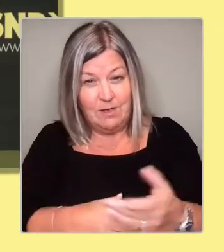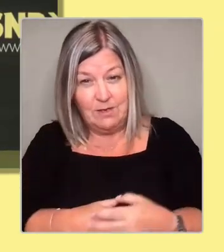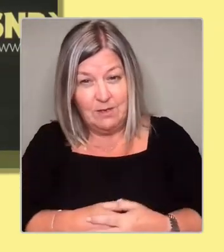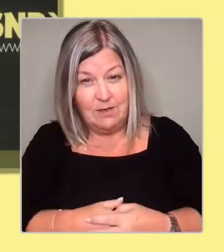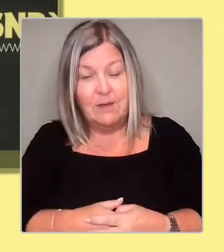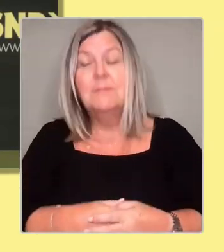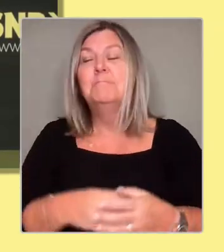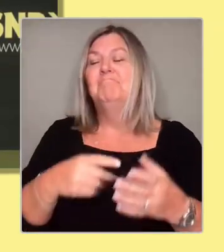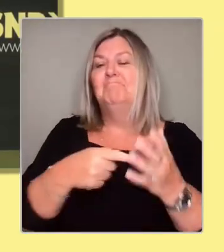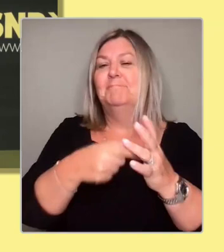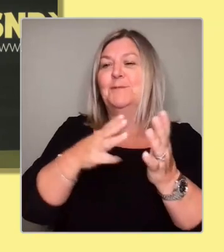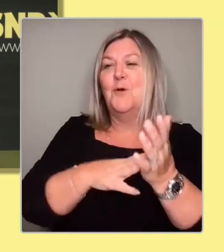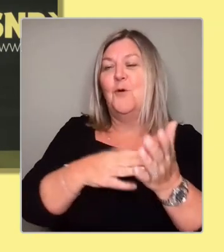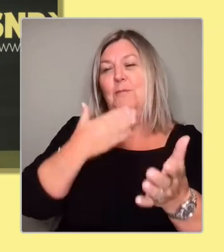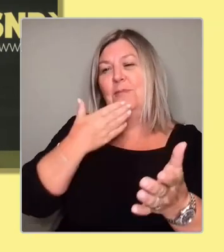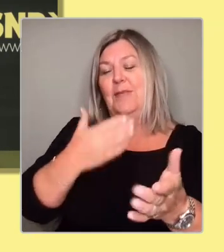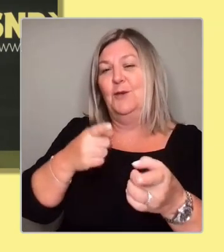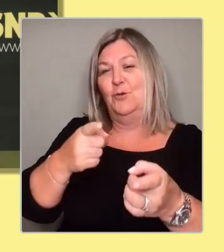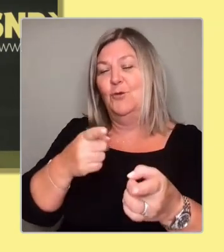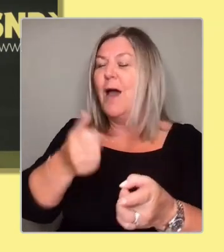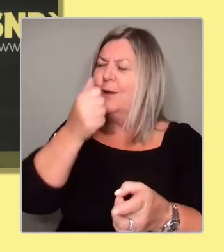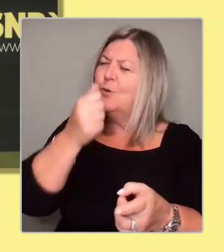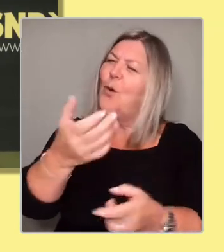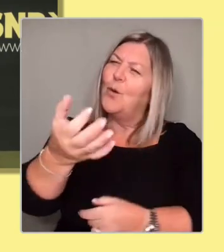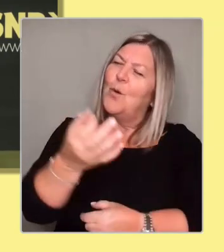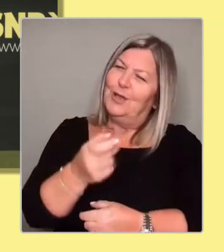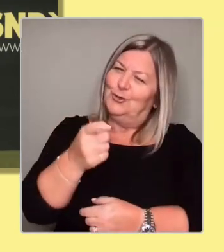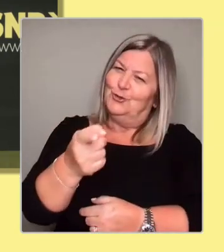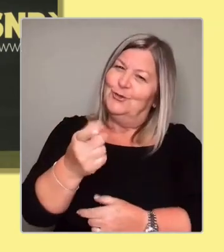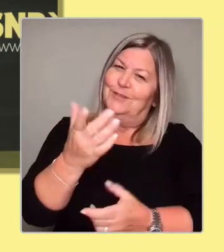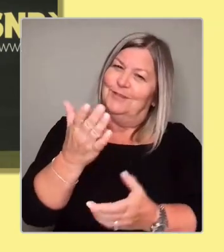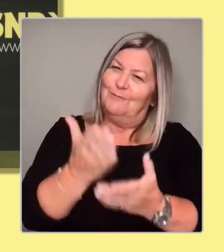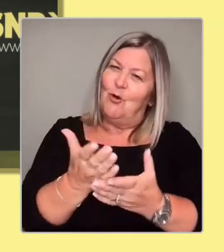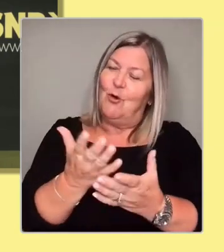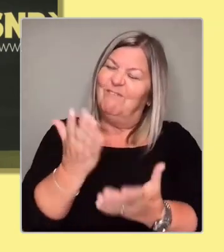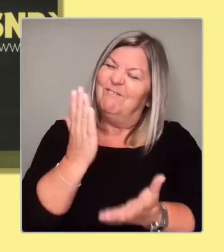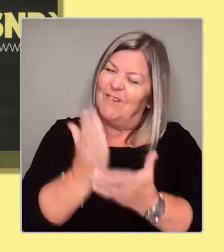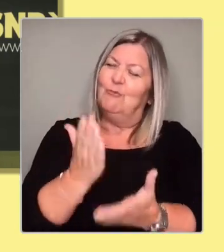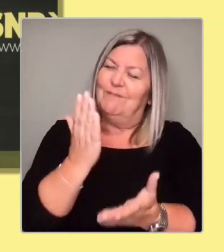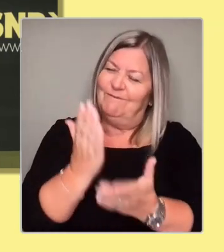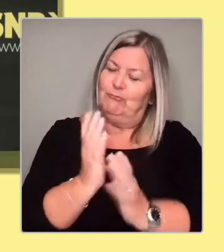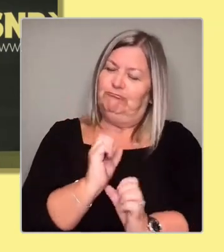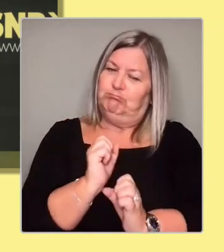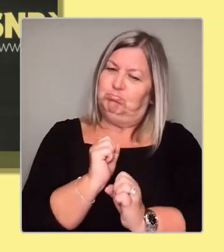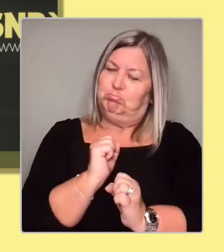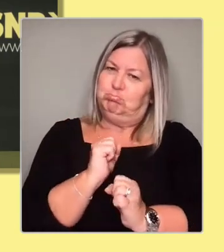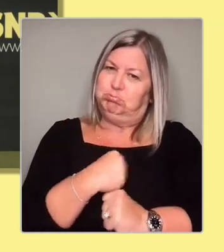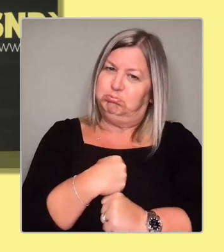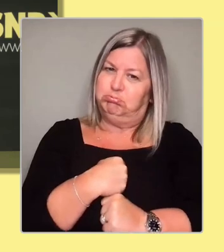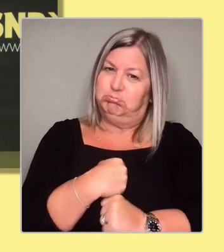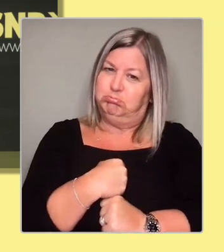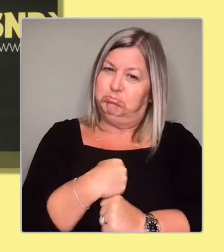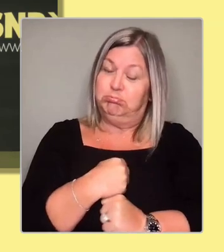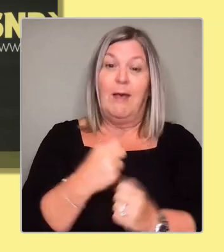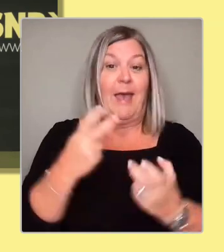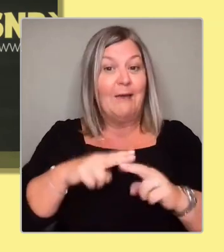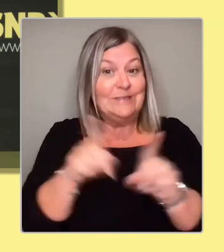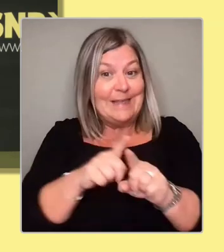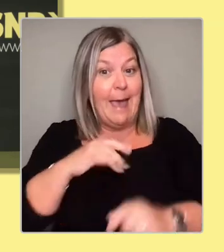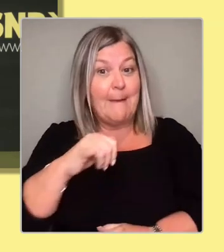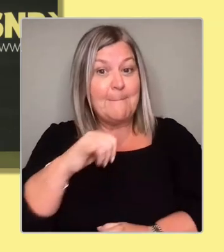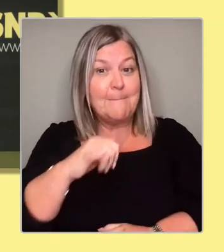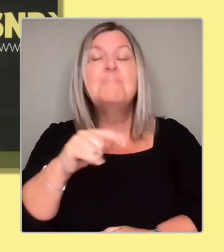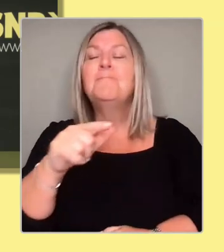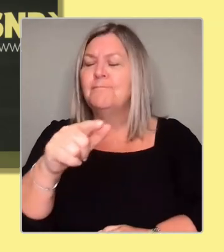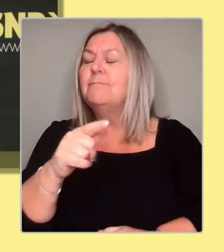is born of extreme frustration, I imagine. If you're anything like me, it's extreme frustration at the fact